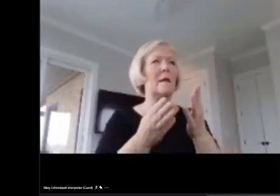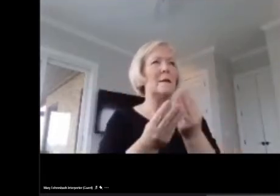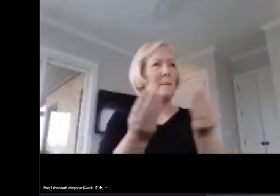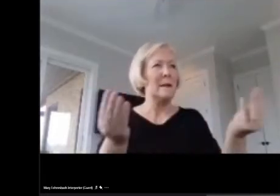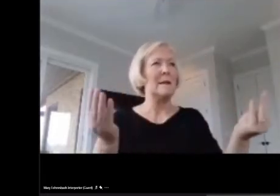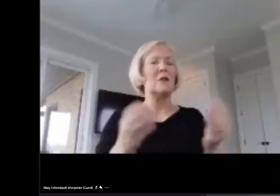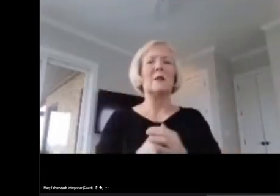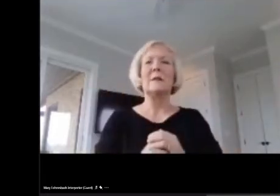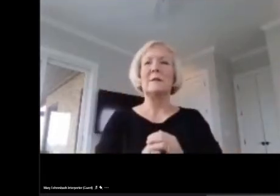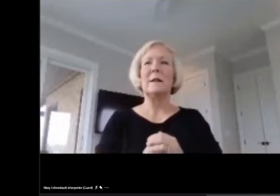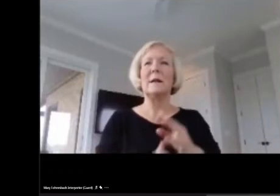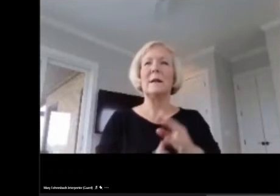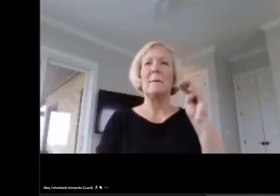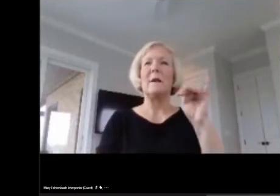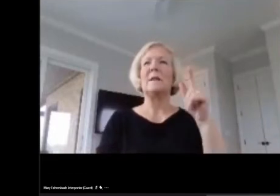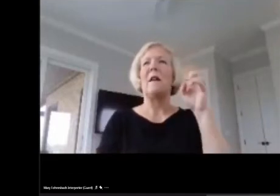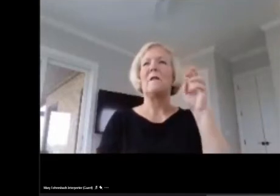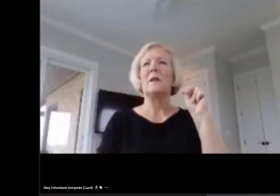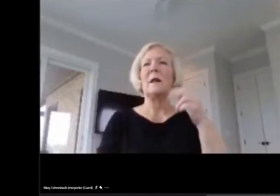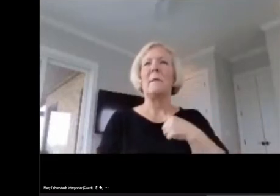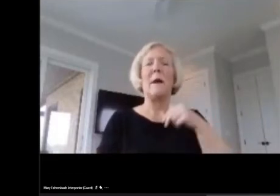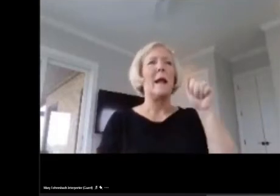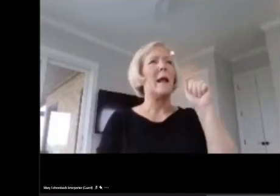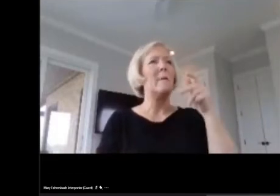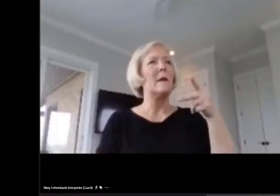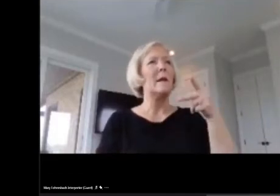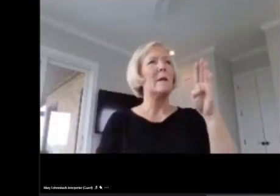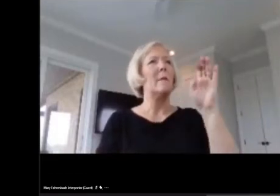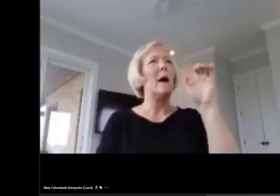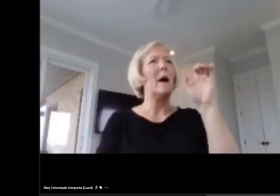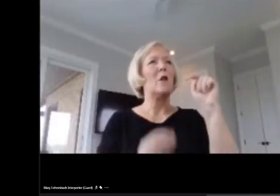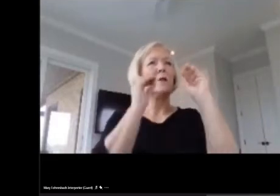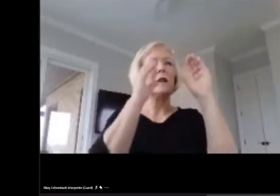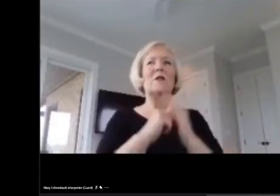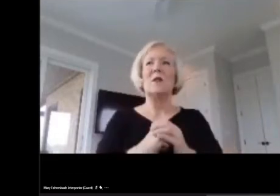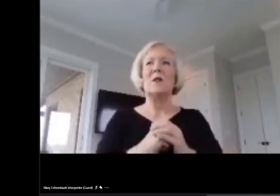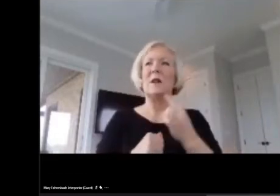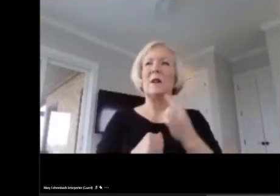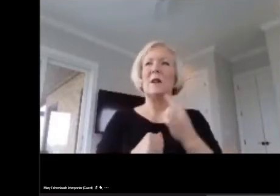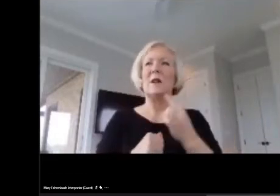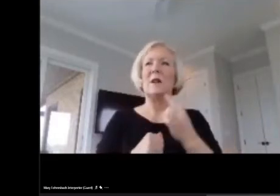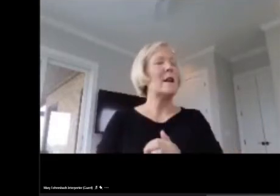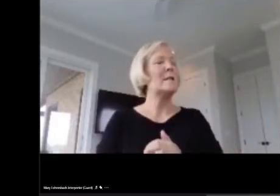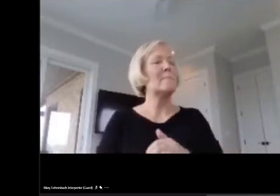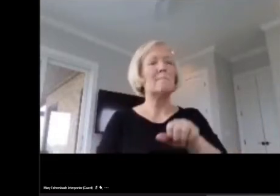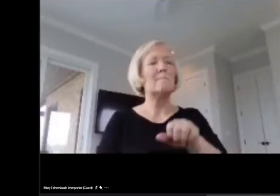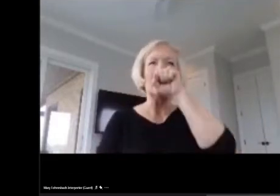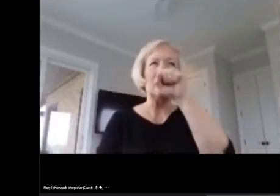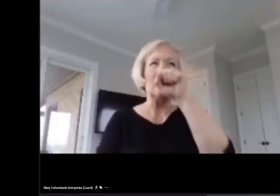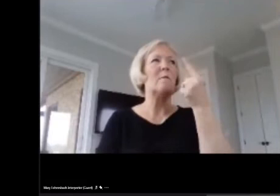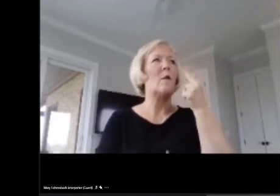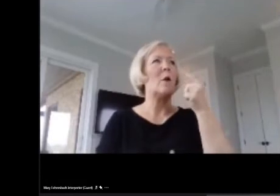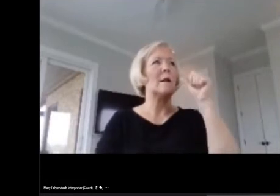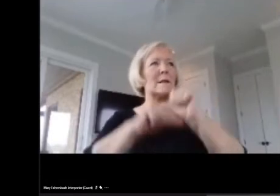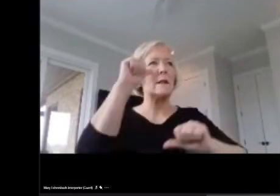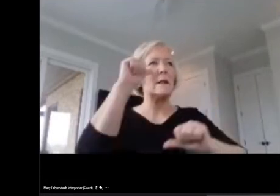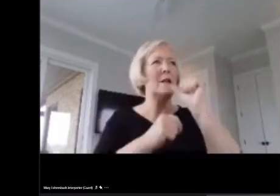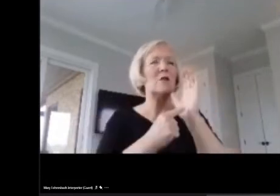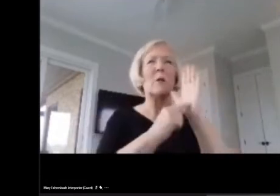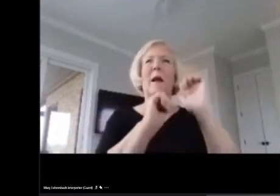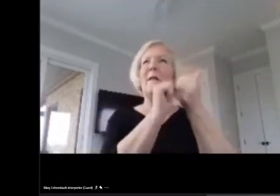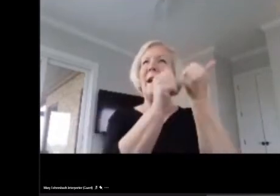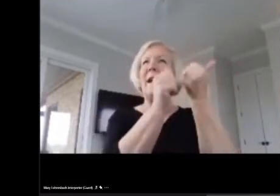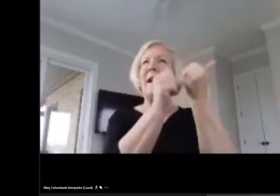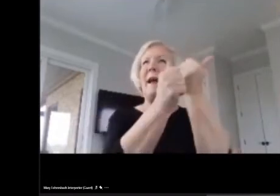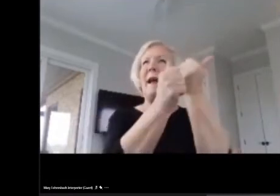Ms. Calvert, my AP bio teacher, holds an unrivaled love for science and showed me how everything we encounter